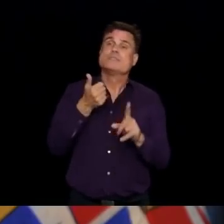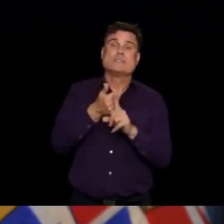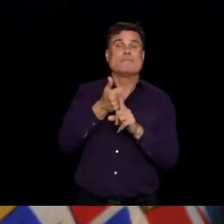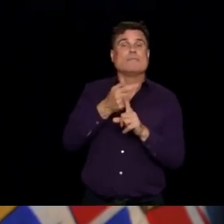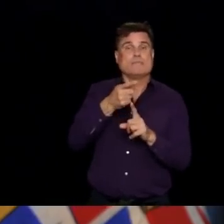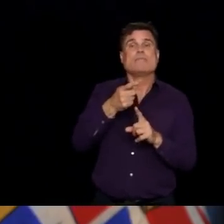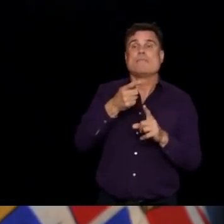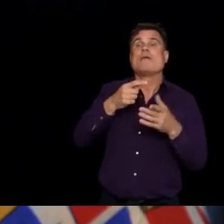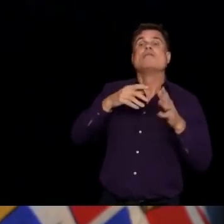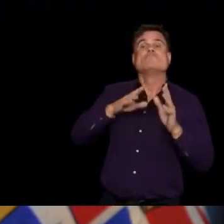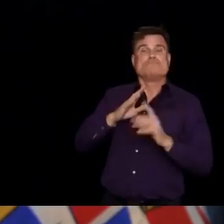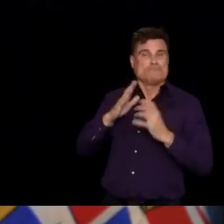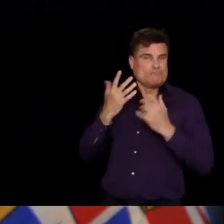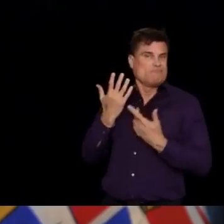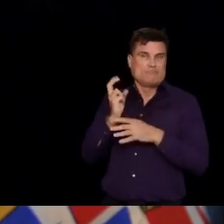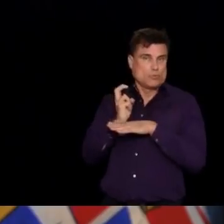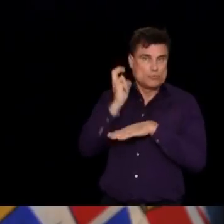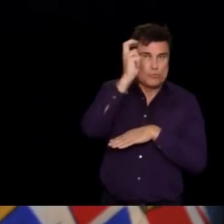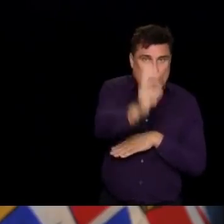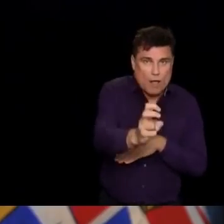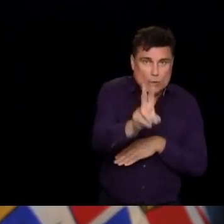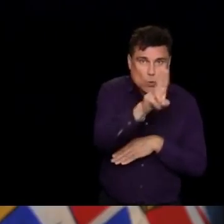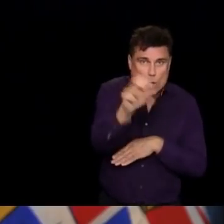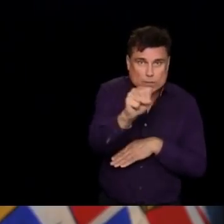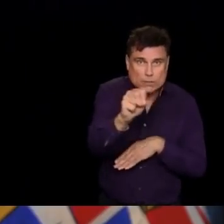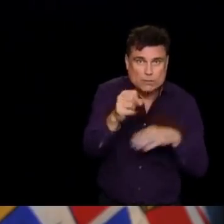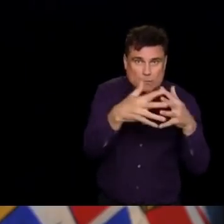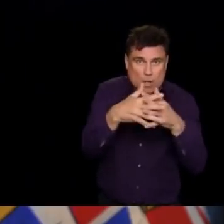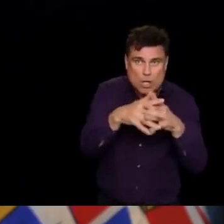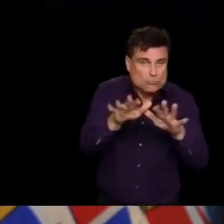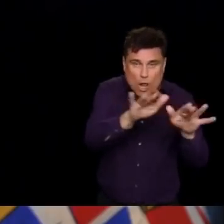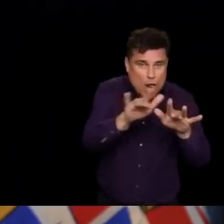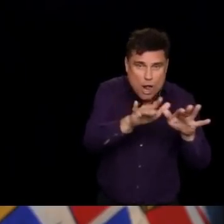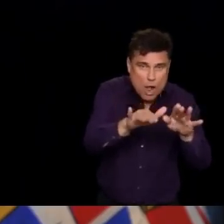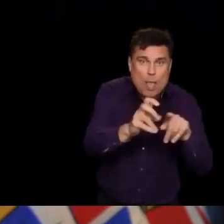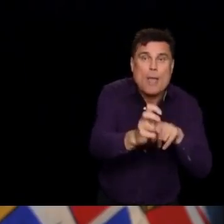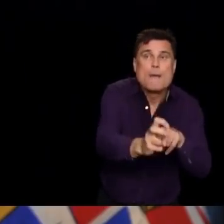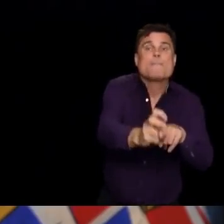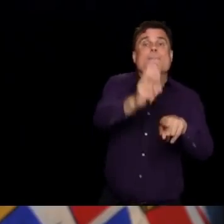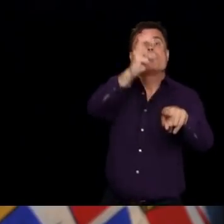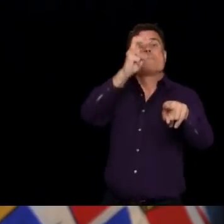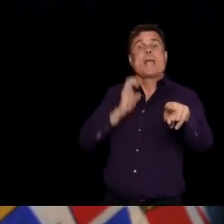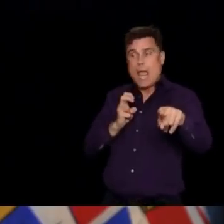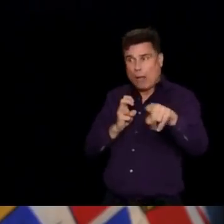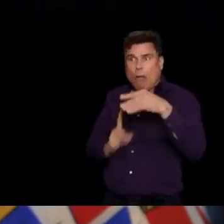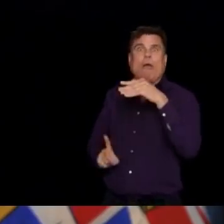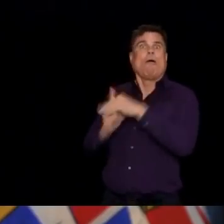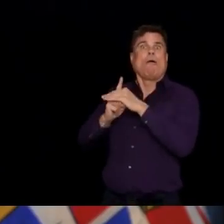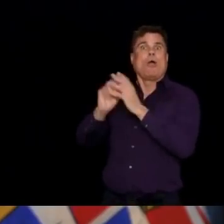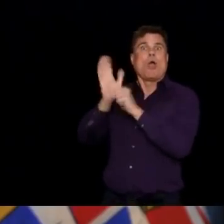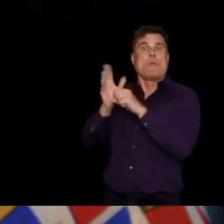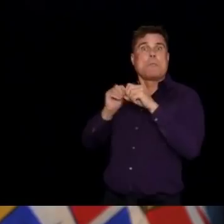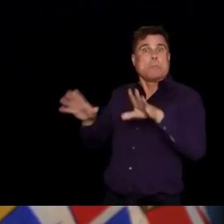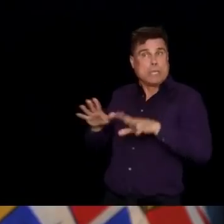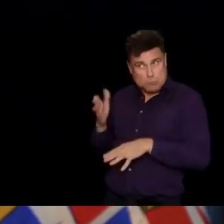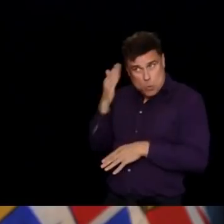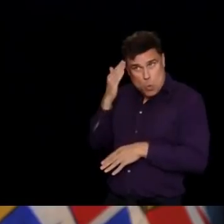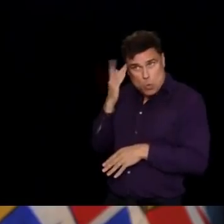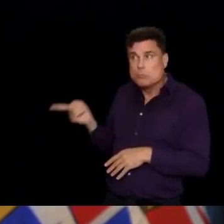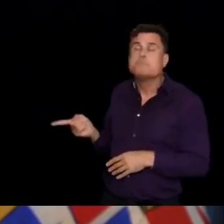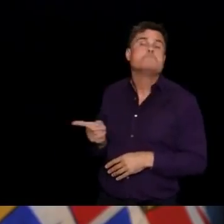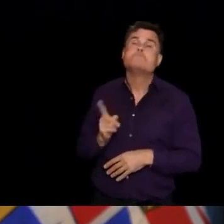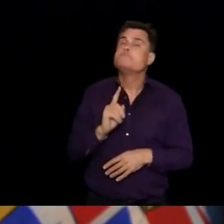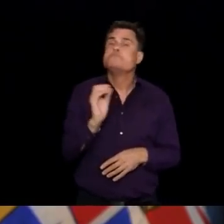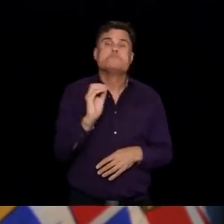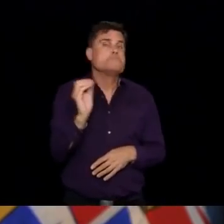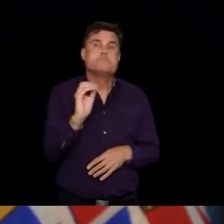know have been here from the United States. We know that there are essential workers, both Canadians and Americans who come back and forth